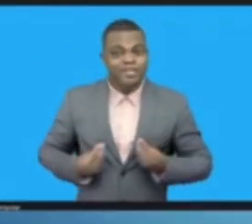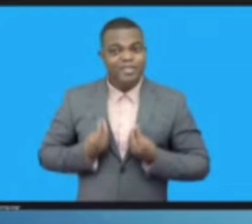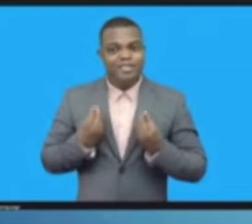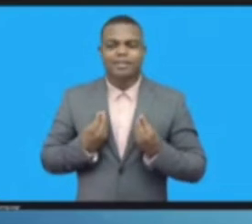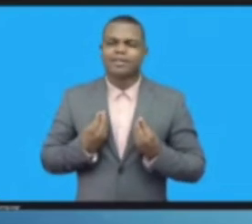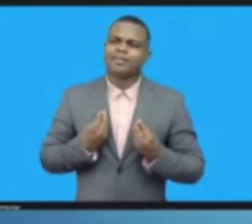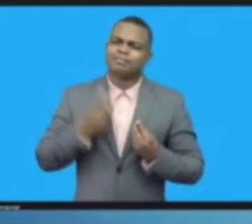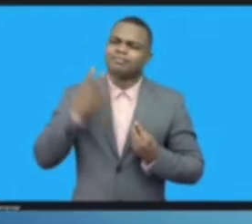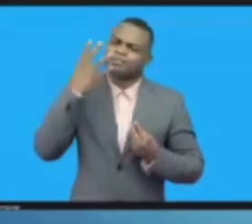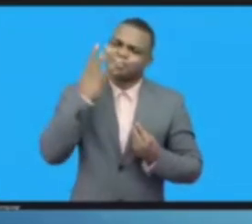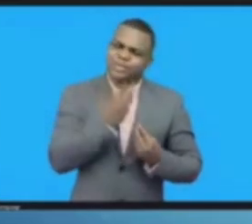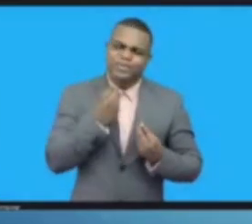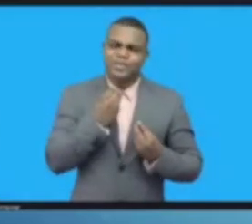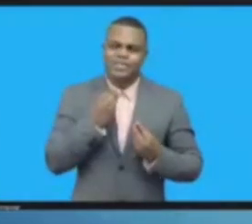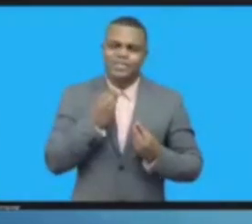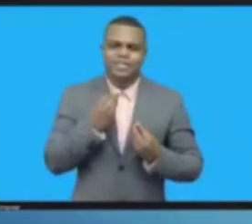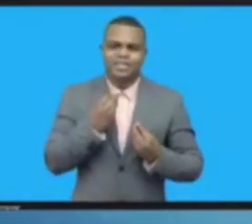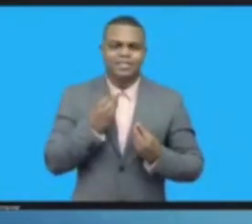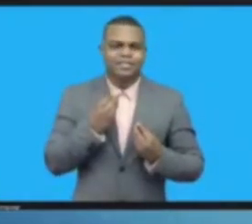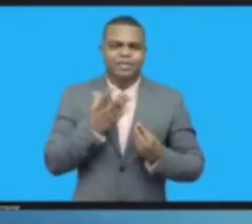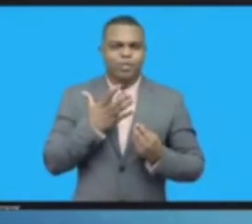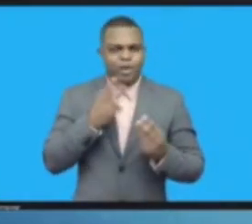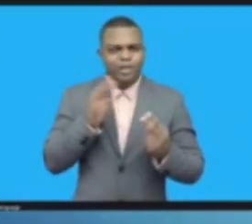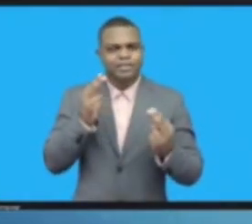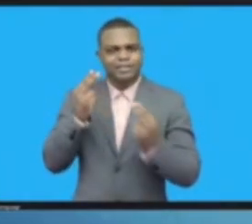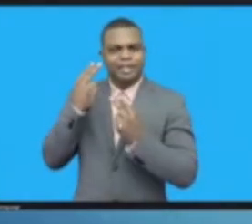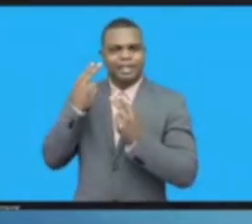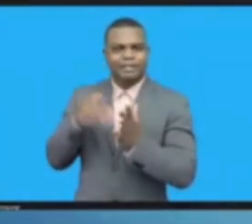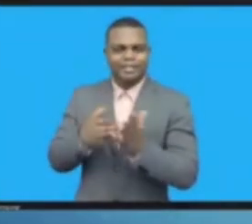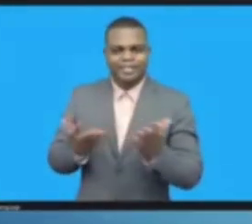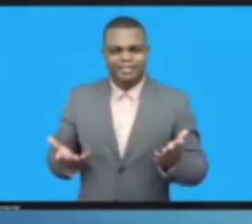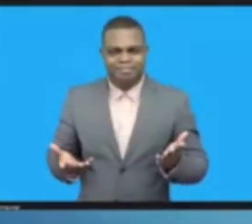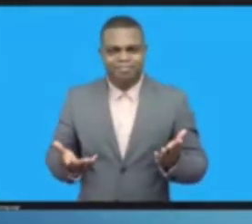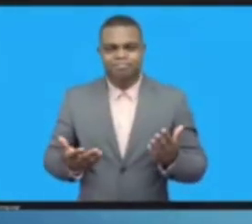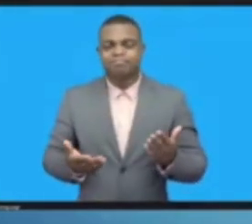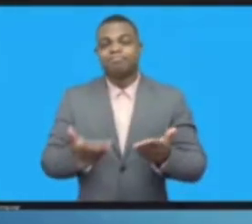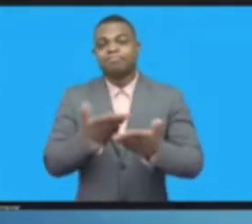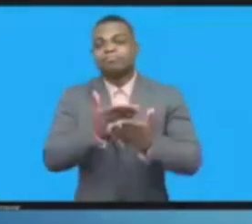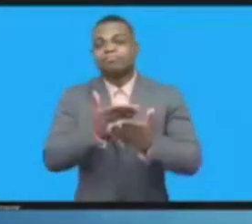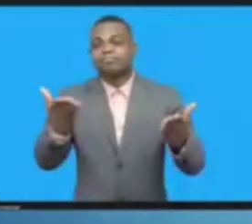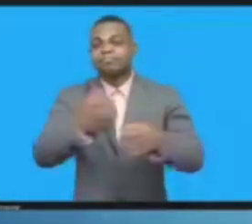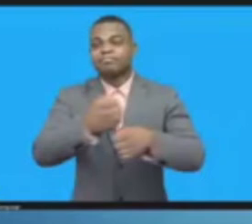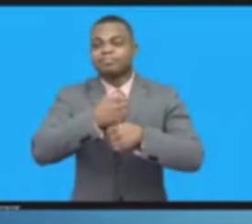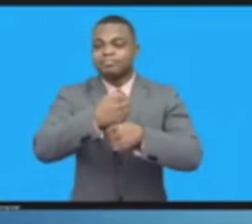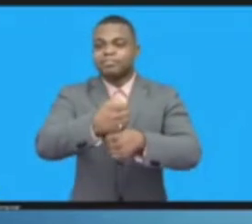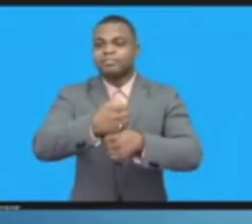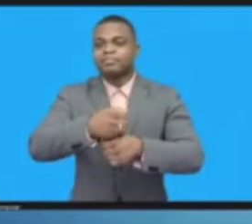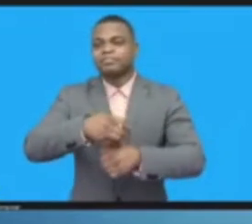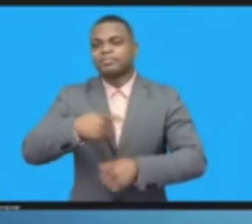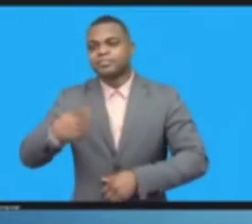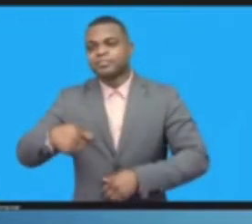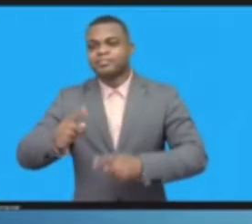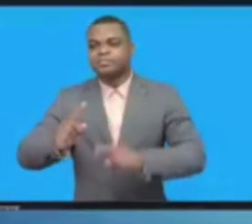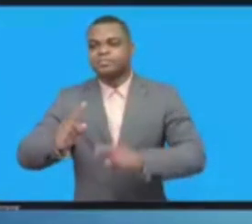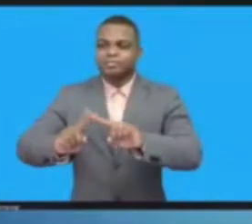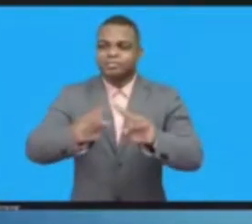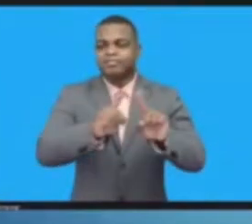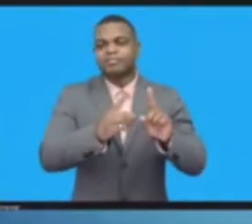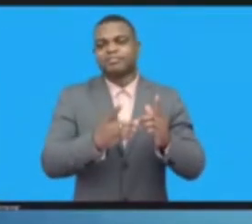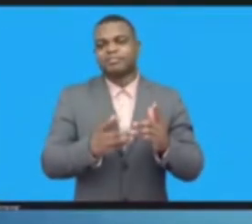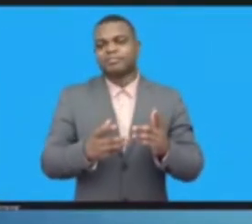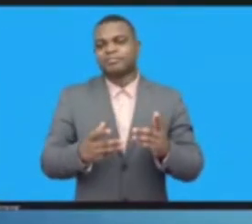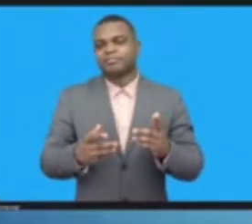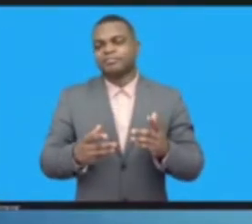generosity of our hosts, the Federal Democratic Republic of Ethiopia, and equally great appreciation for Chengitai